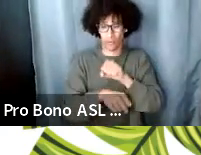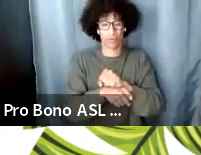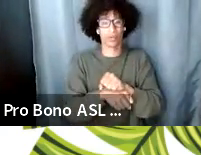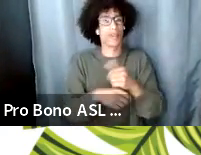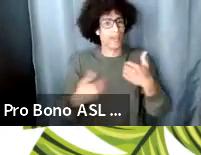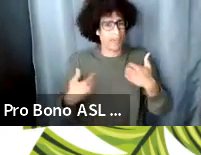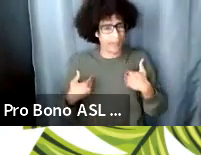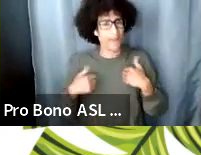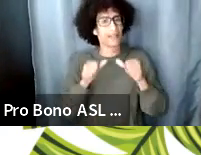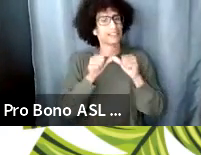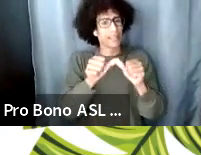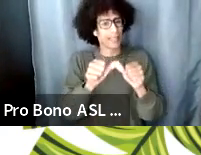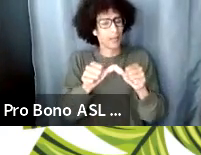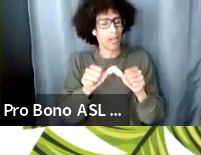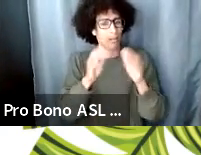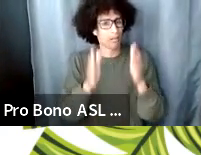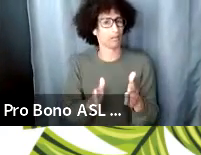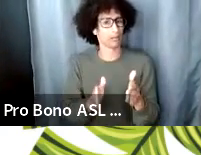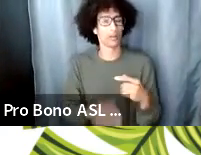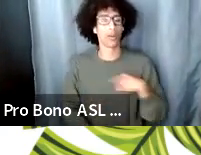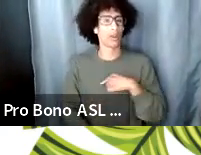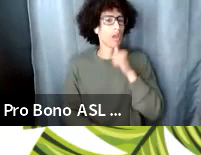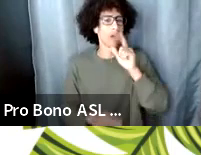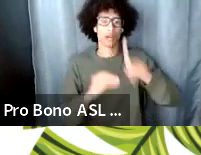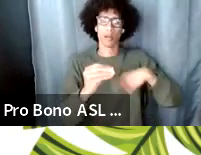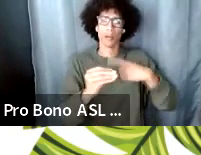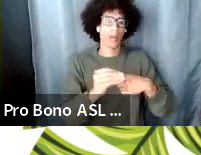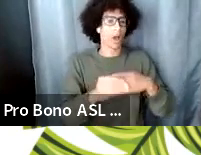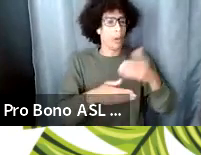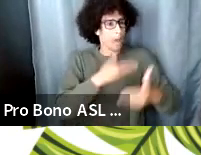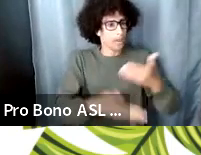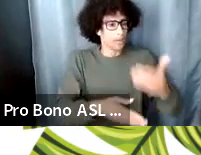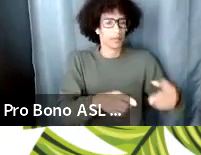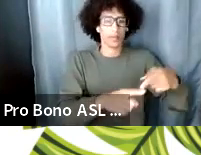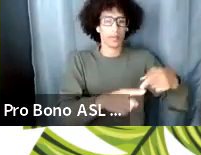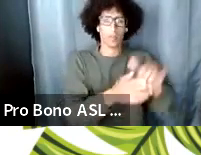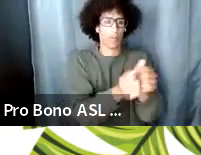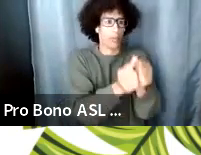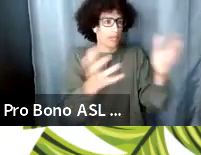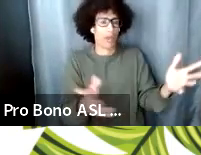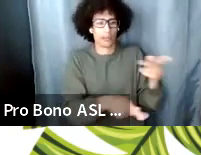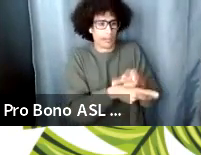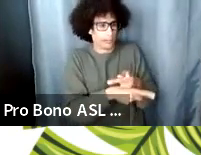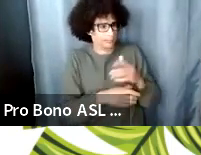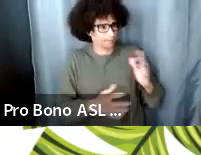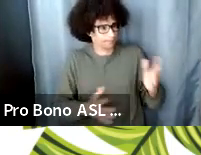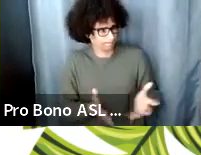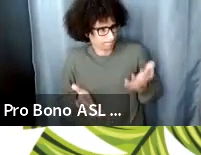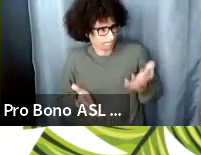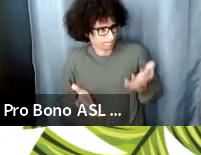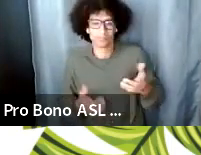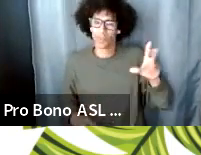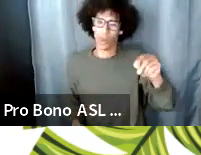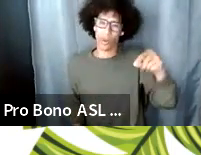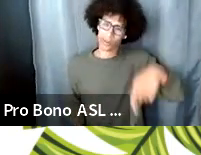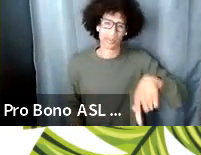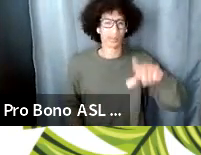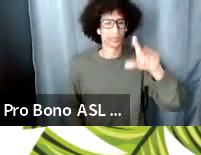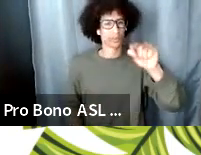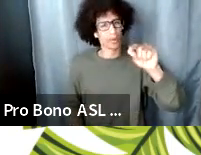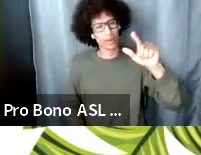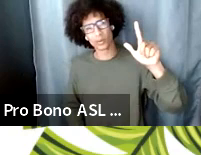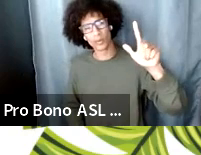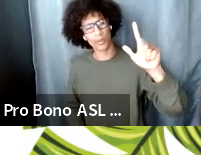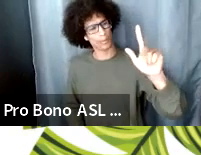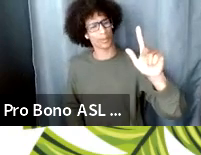talking about non-sustainable processes anymore this is 2023 right there is money to be had there's money